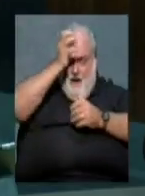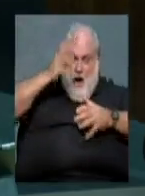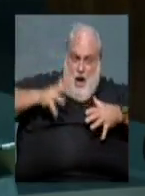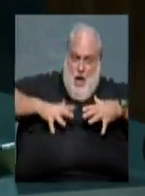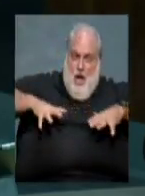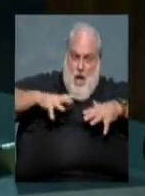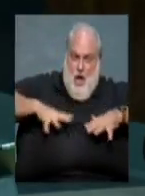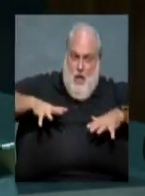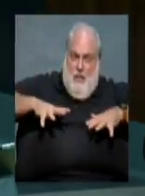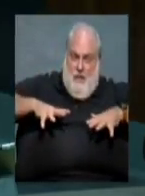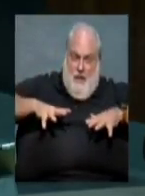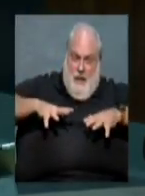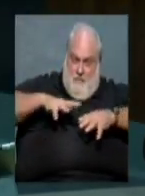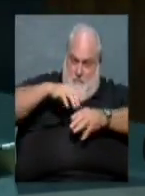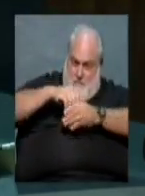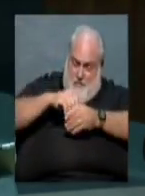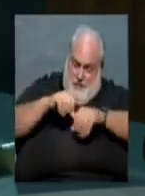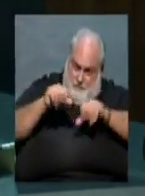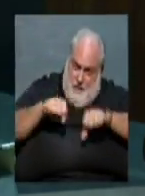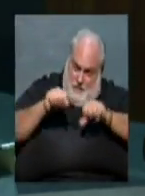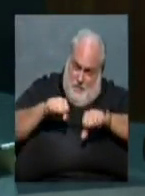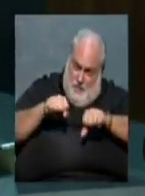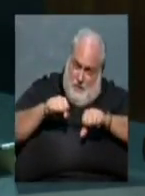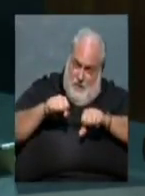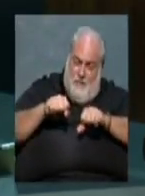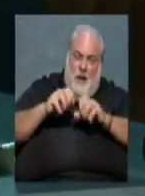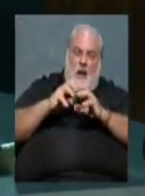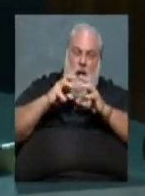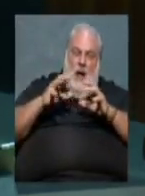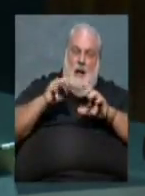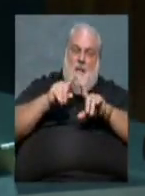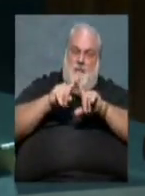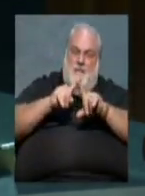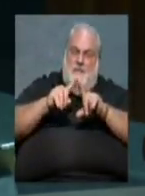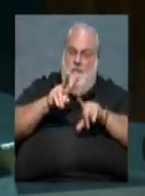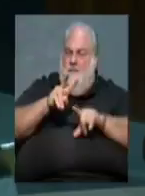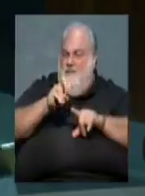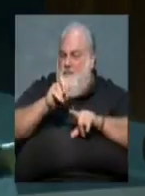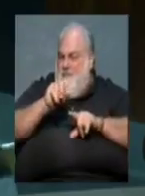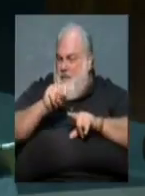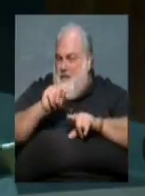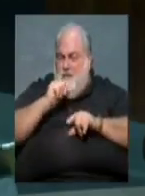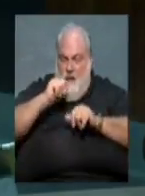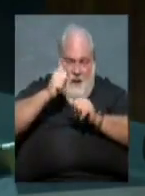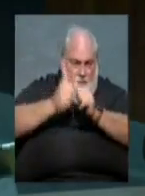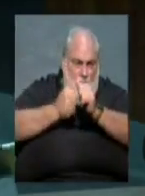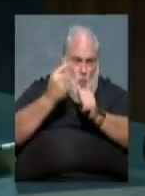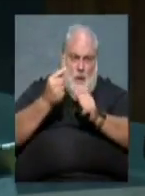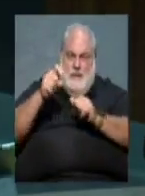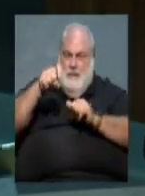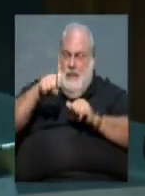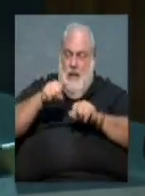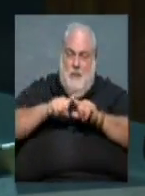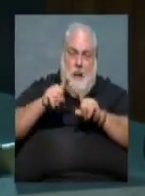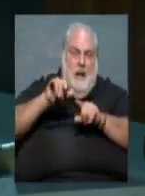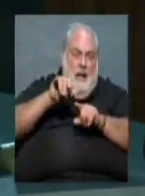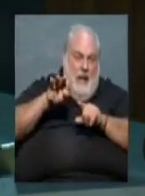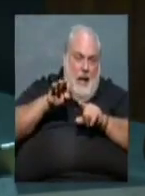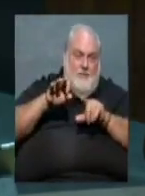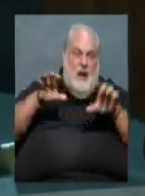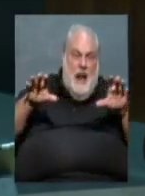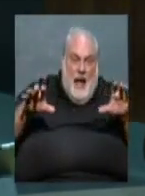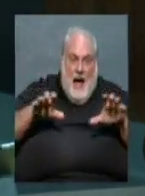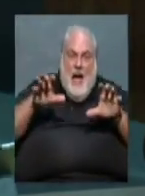firefighter because that would be a lot of vests and maybe not everybody would need them. But in the event that there was an active